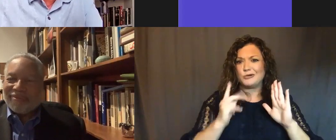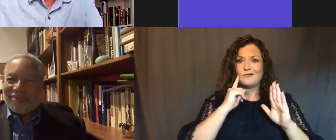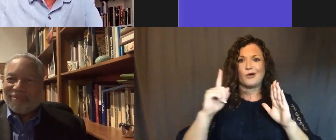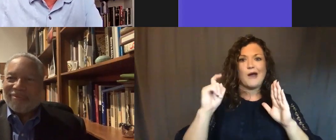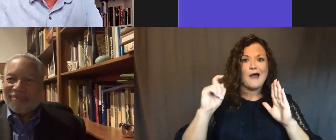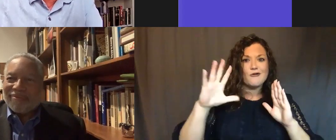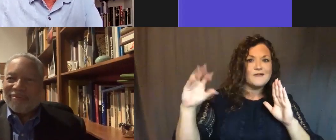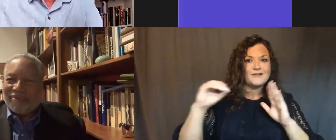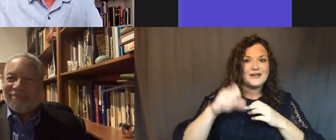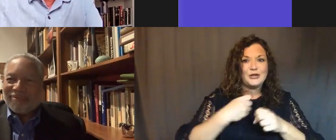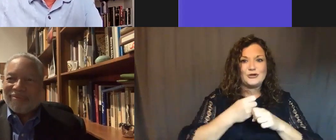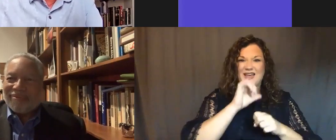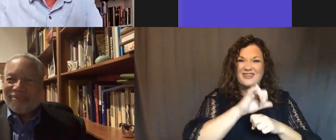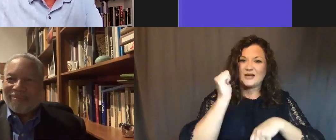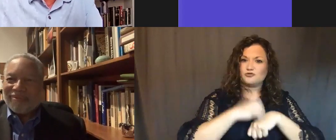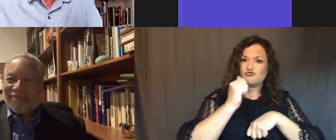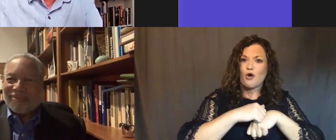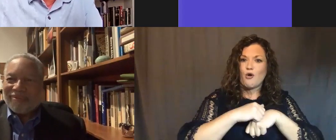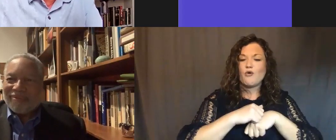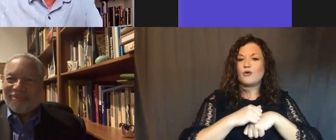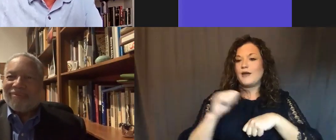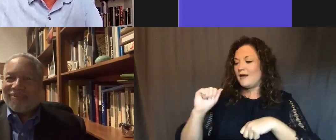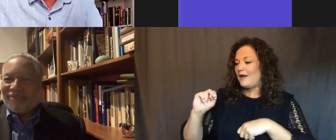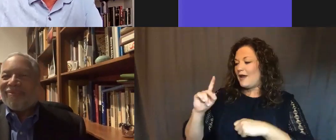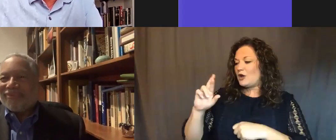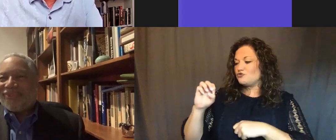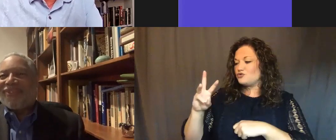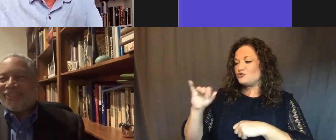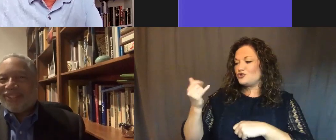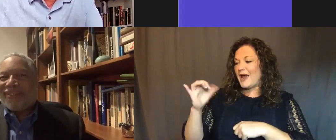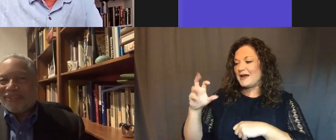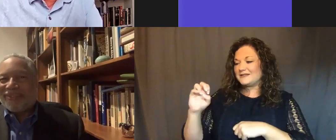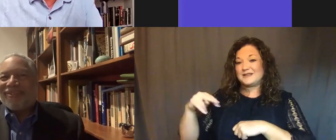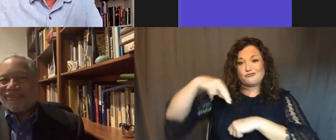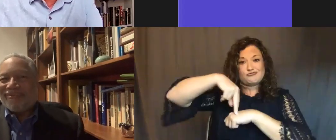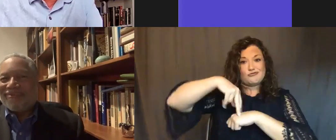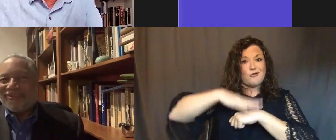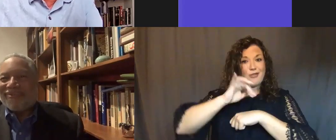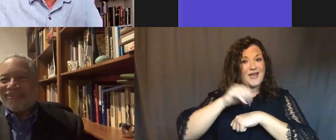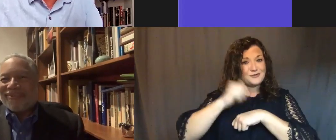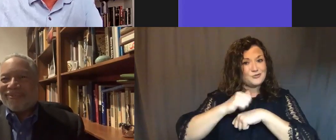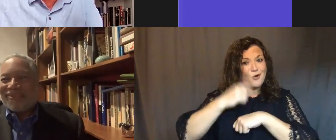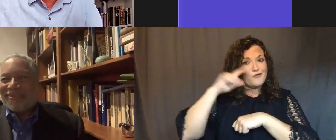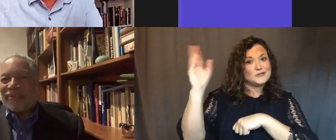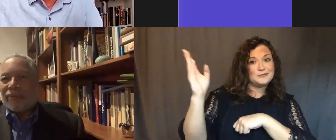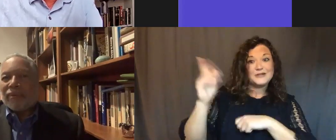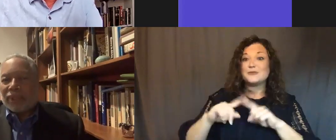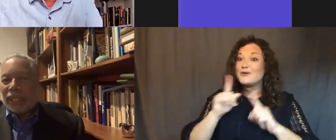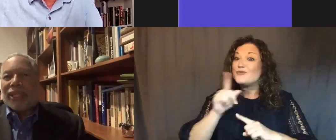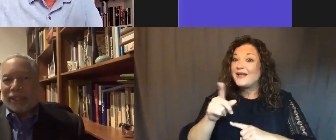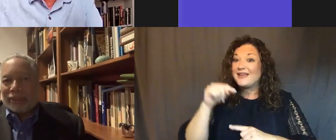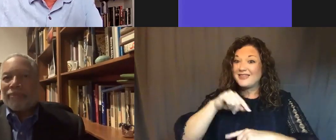years as a stone that Andrew Jackson stood on to give a speech. But in fact, it was a stone for a slave auction.